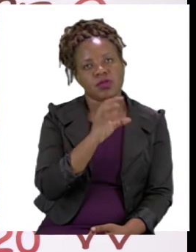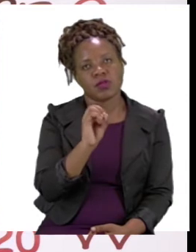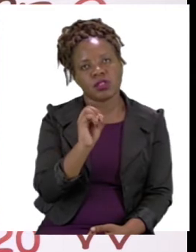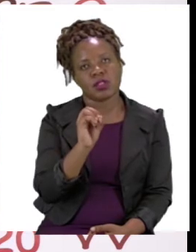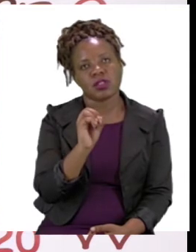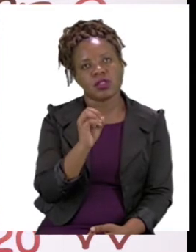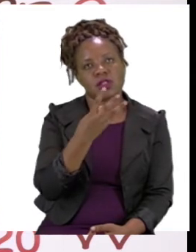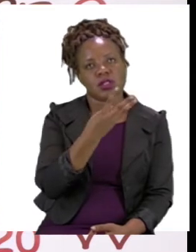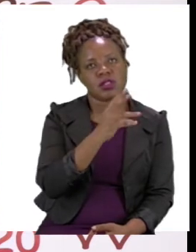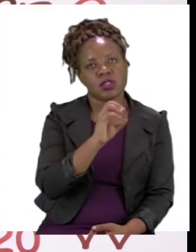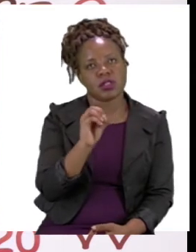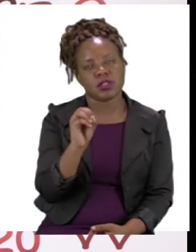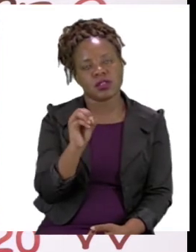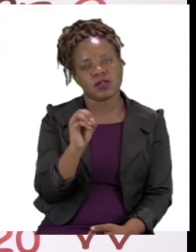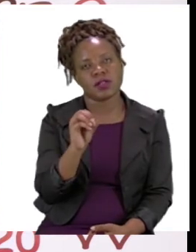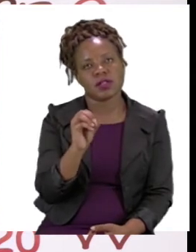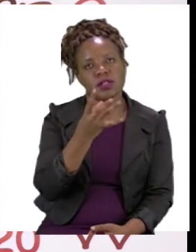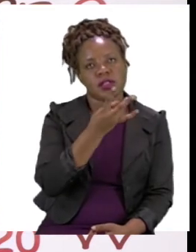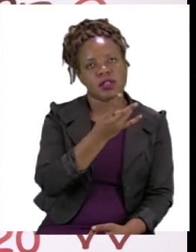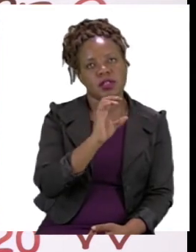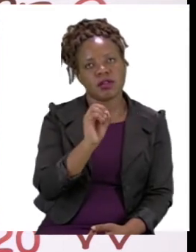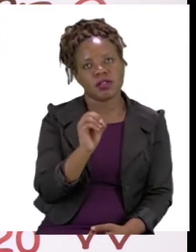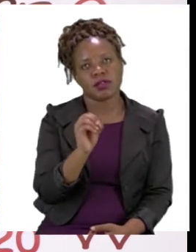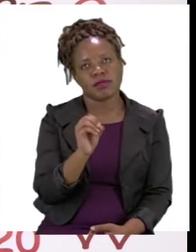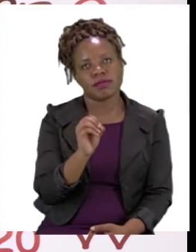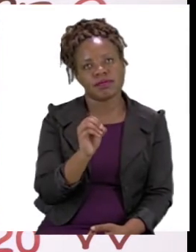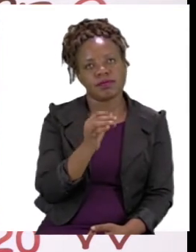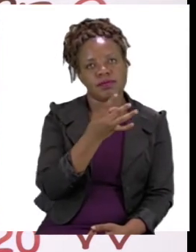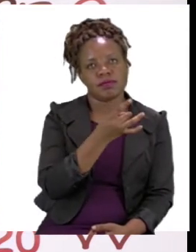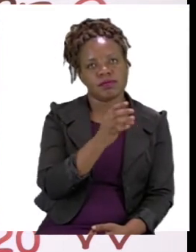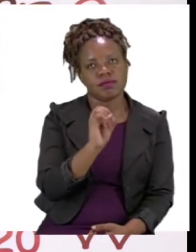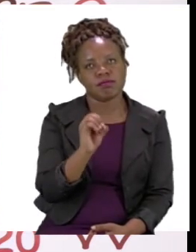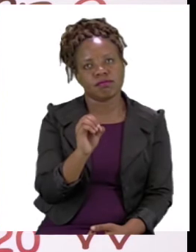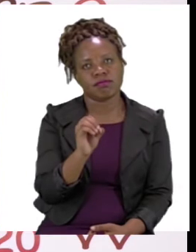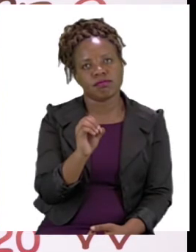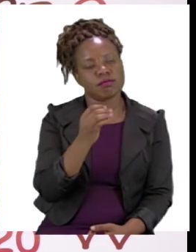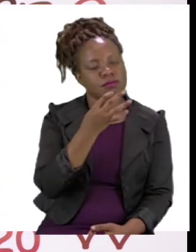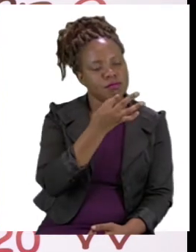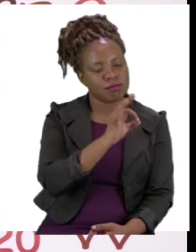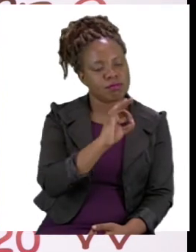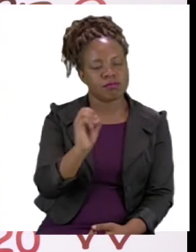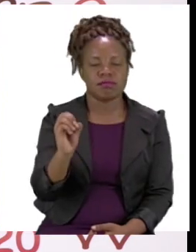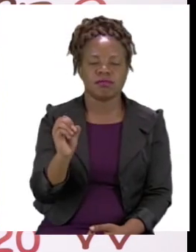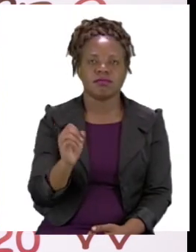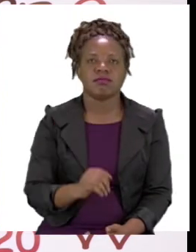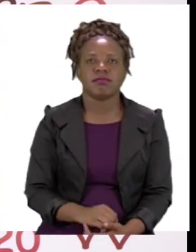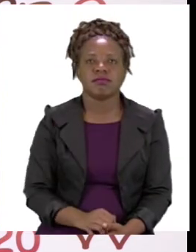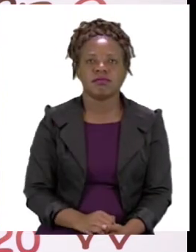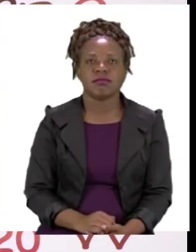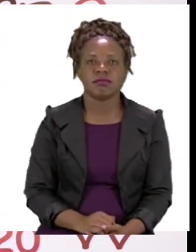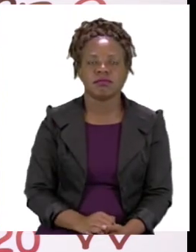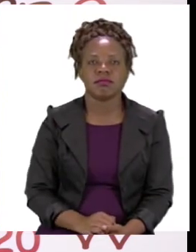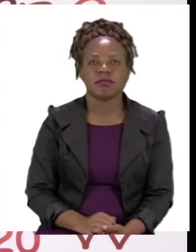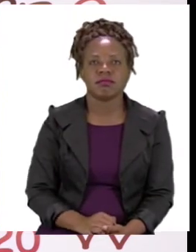60, 70, 80, 90. Now